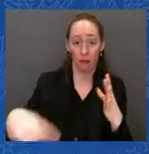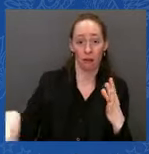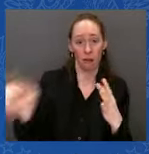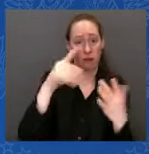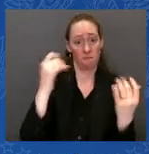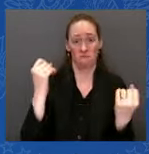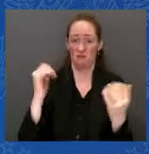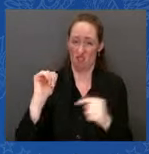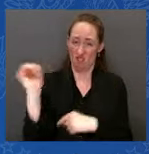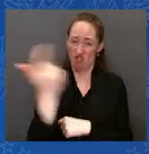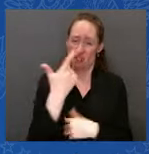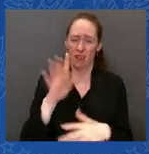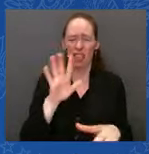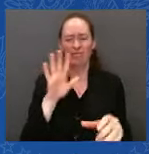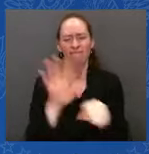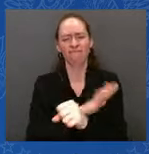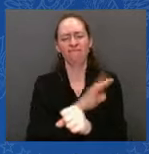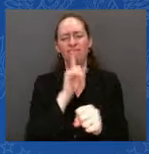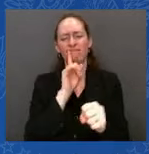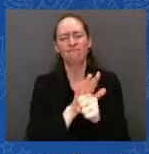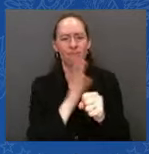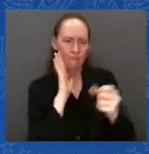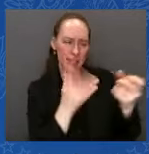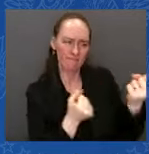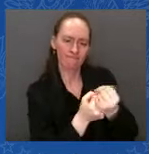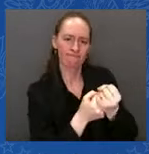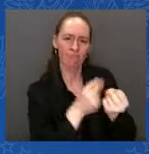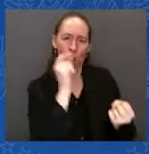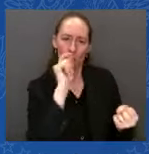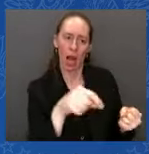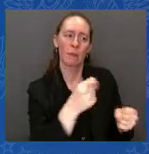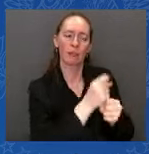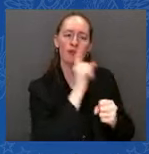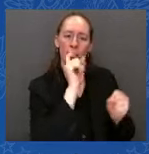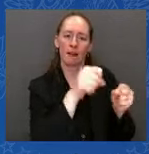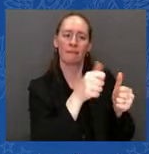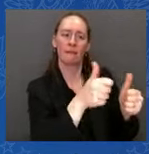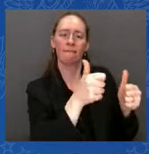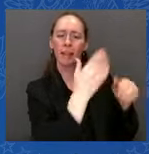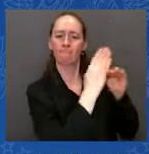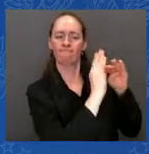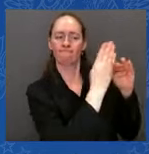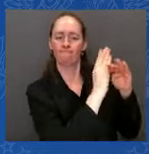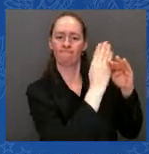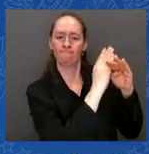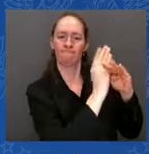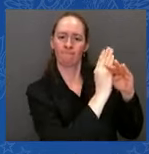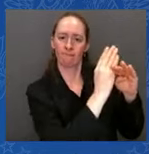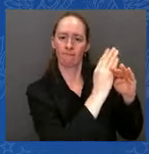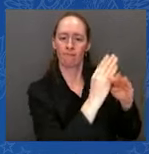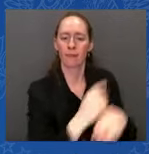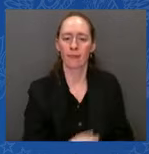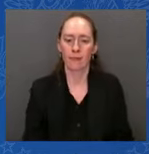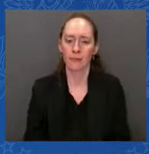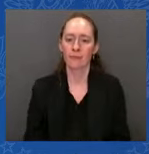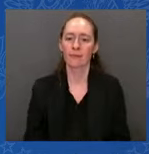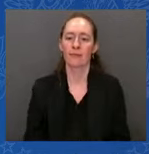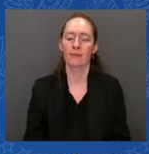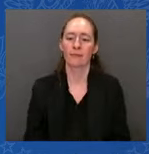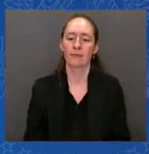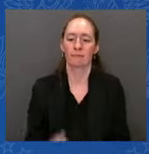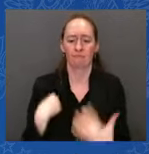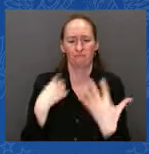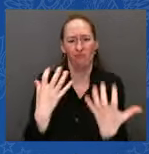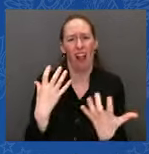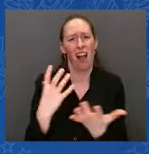against Russian threats and violence. I want to thank every member of that coalition for continuing to step up. The UK,